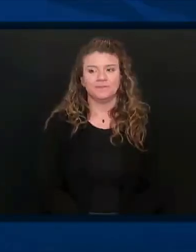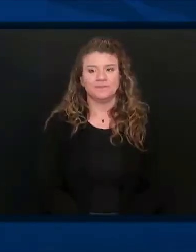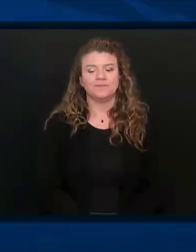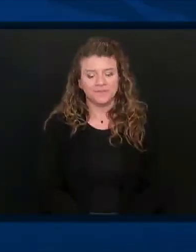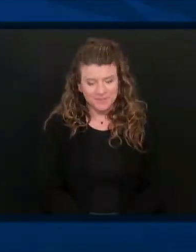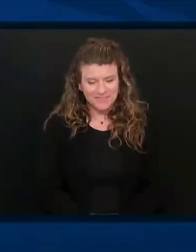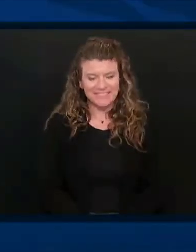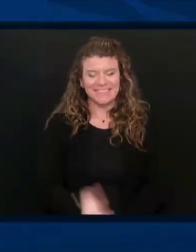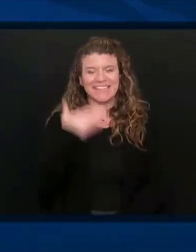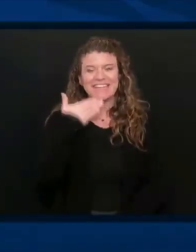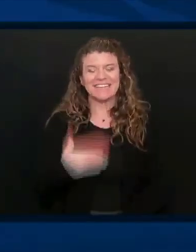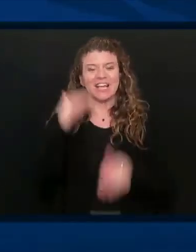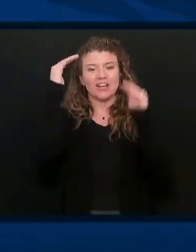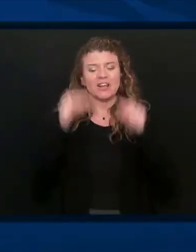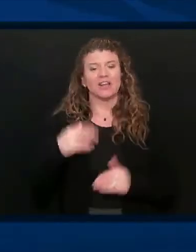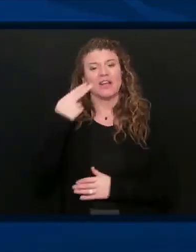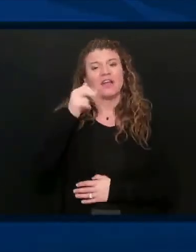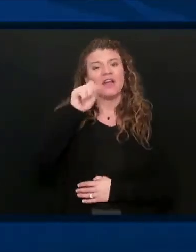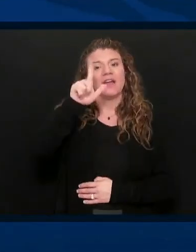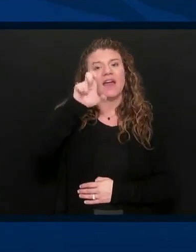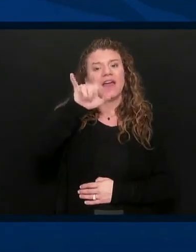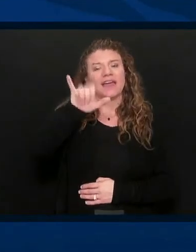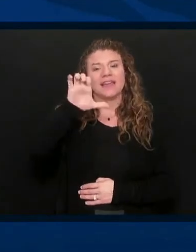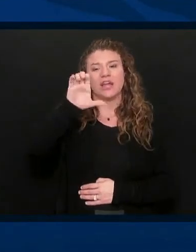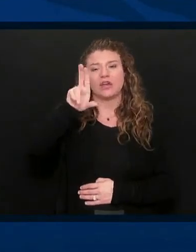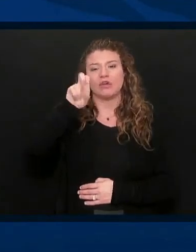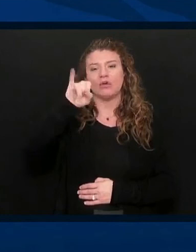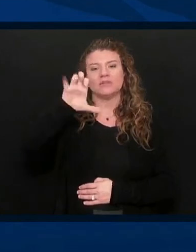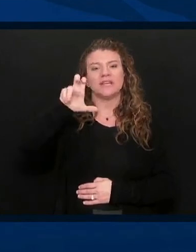All right. Thank you, Paul. Next, we'll go to Haley Kosick with Nextar Media.